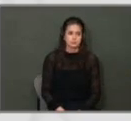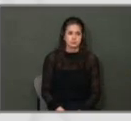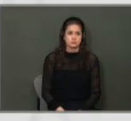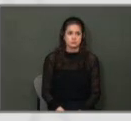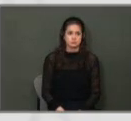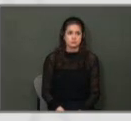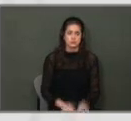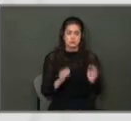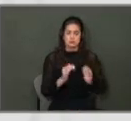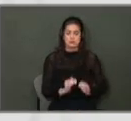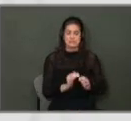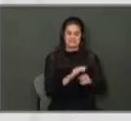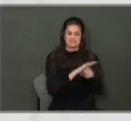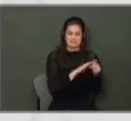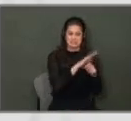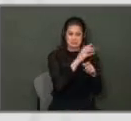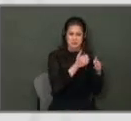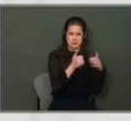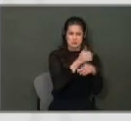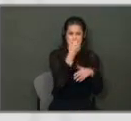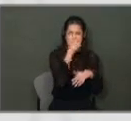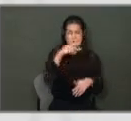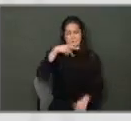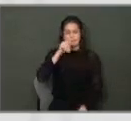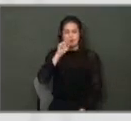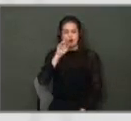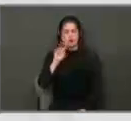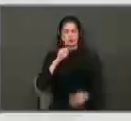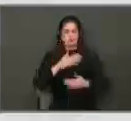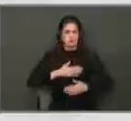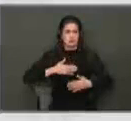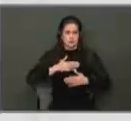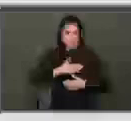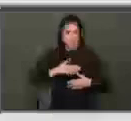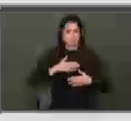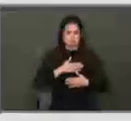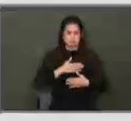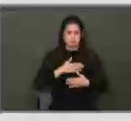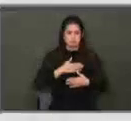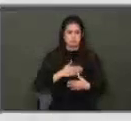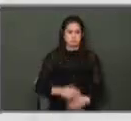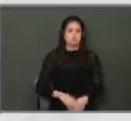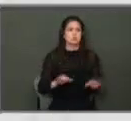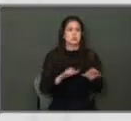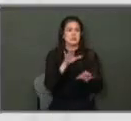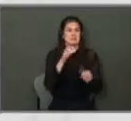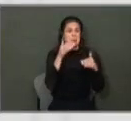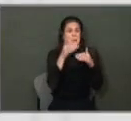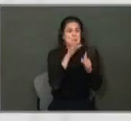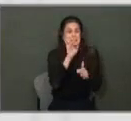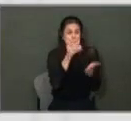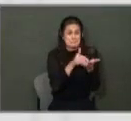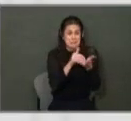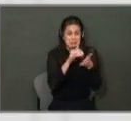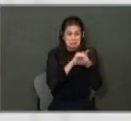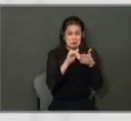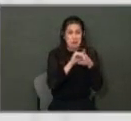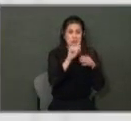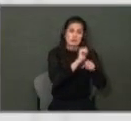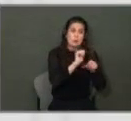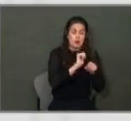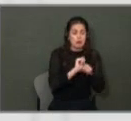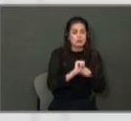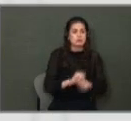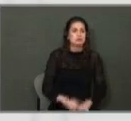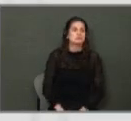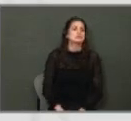The next area priority for District 6 was in Parks and Recreation, and I mentioned this earlier, but we'll be doing almost $8 million worth of work in 17